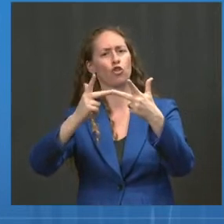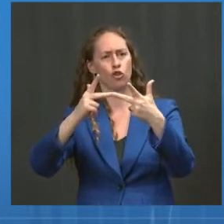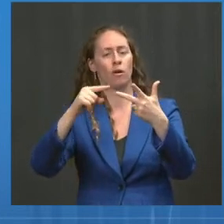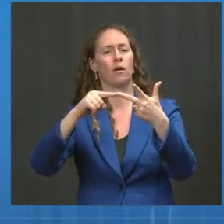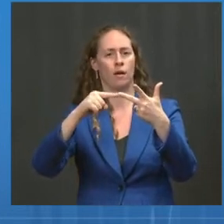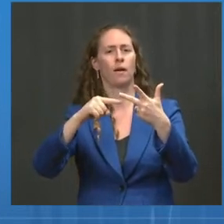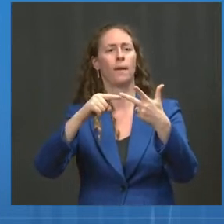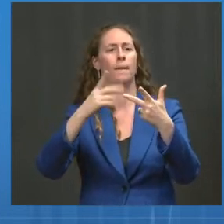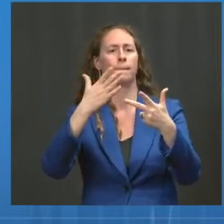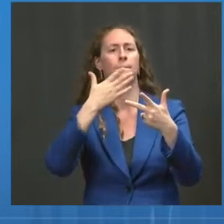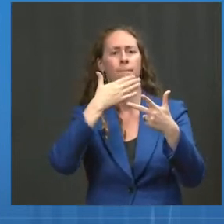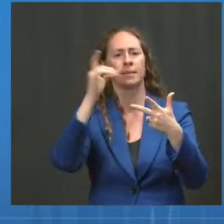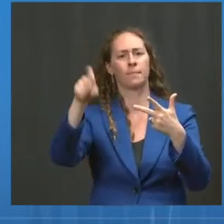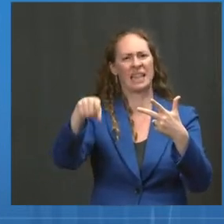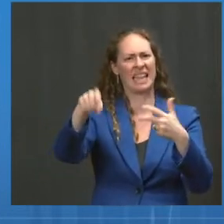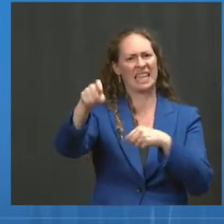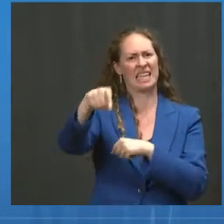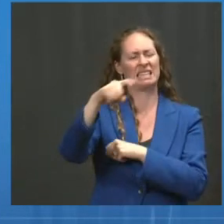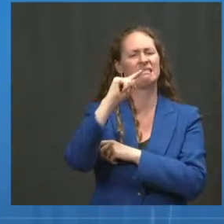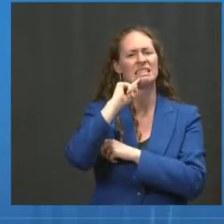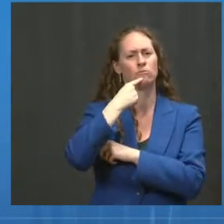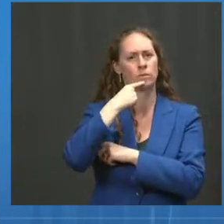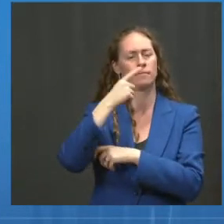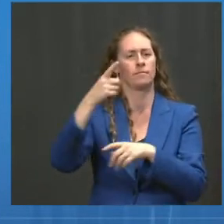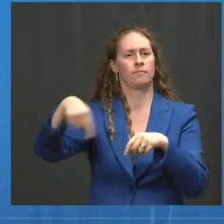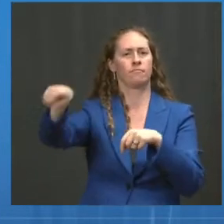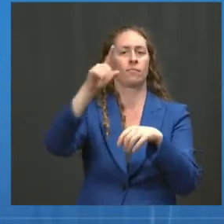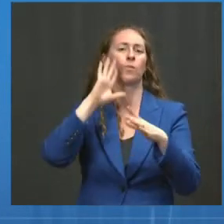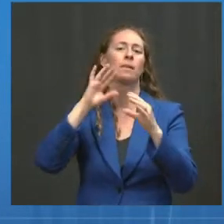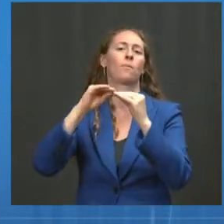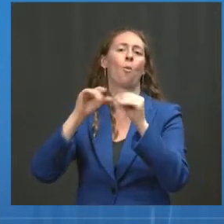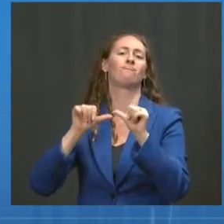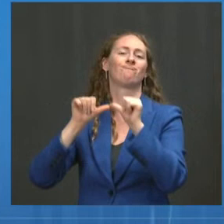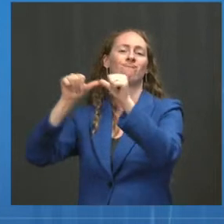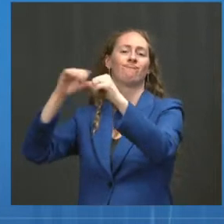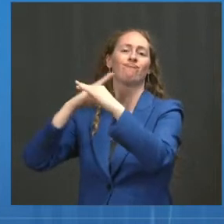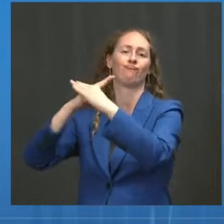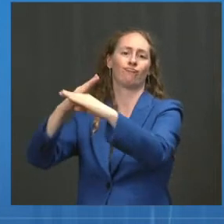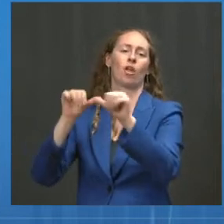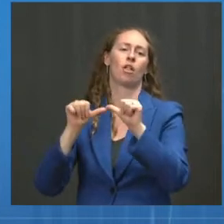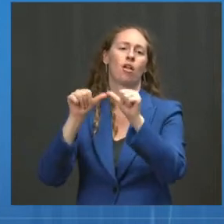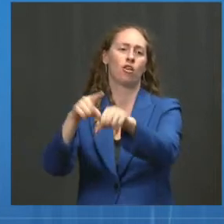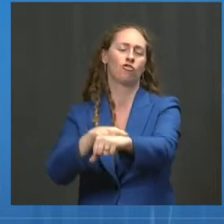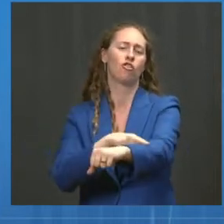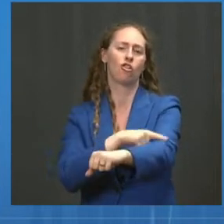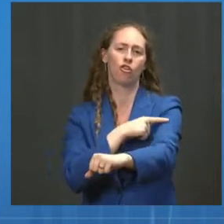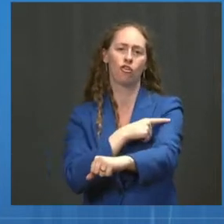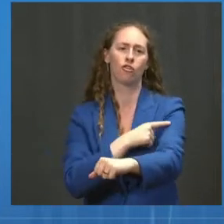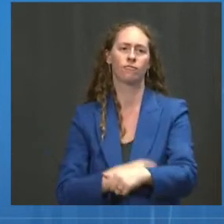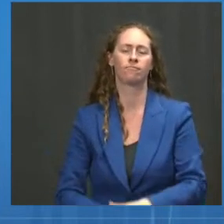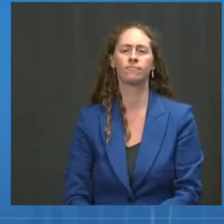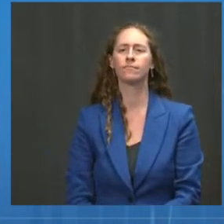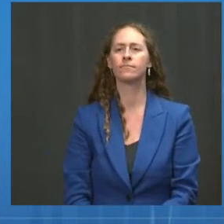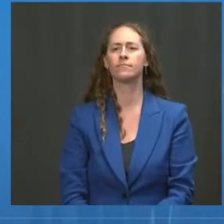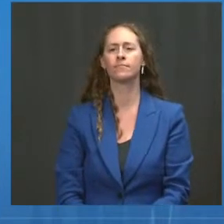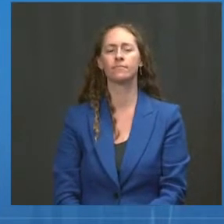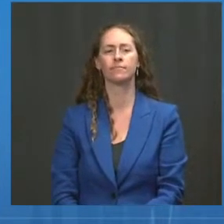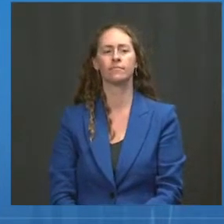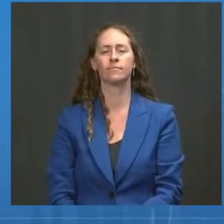the fullest and continual extent of protection that we think people need from the virus. Next question.